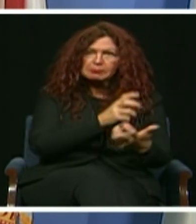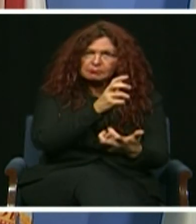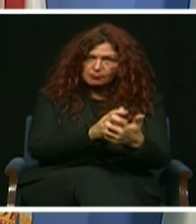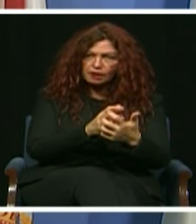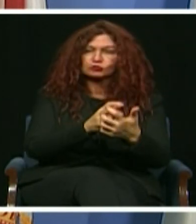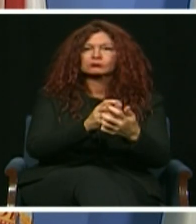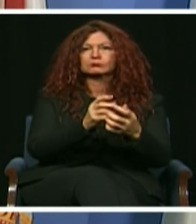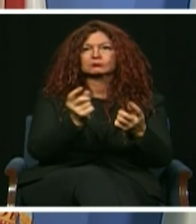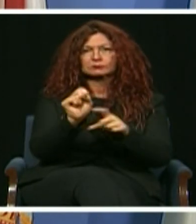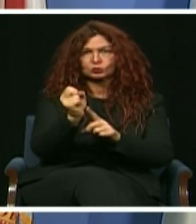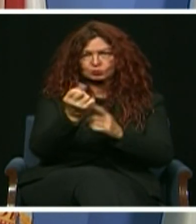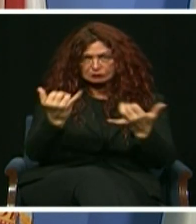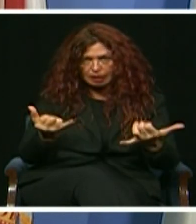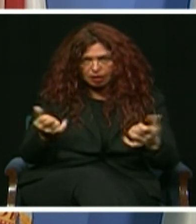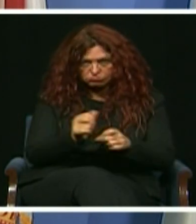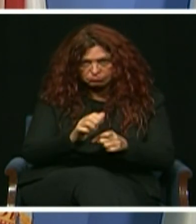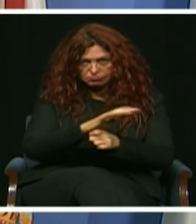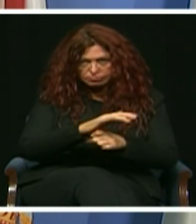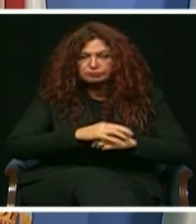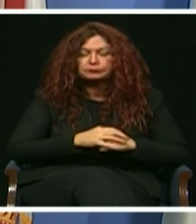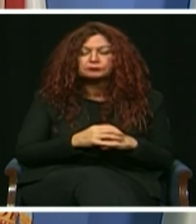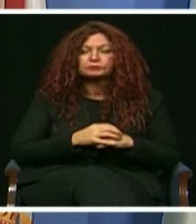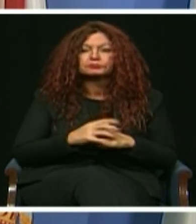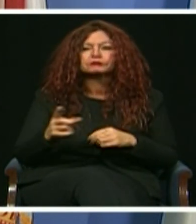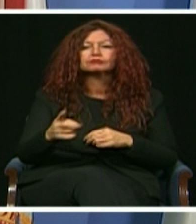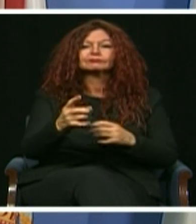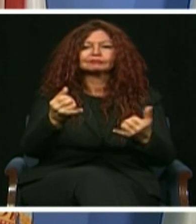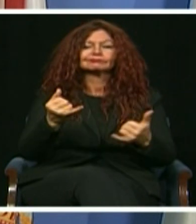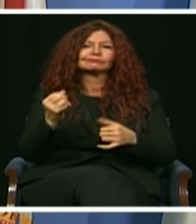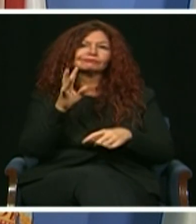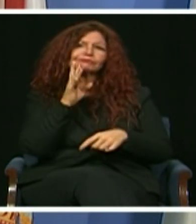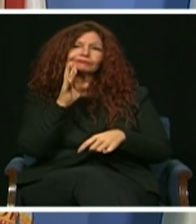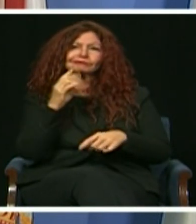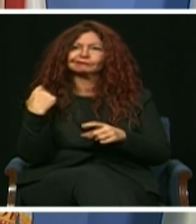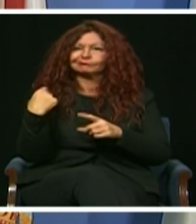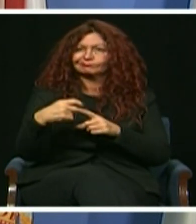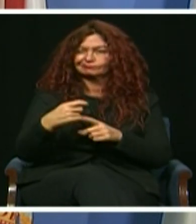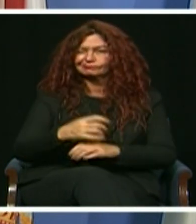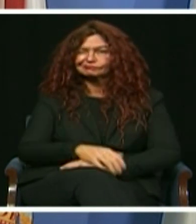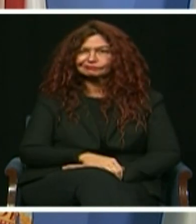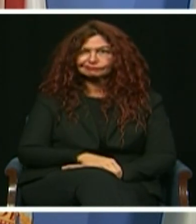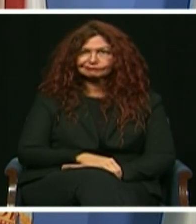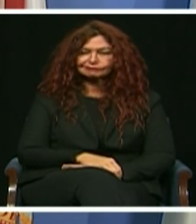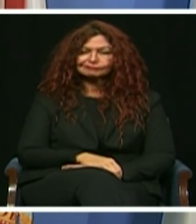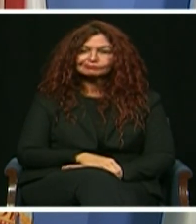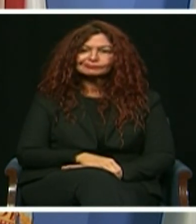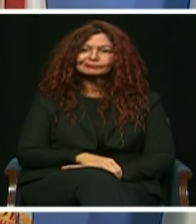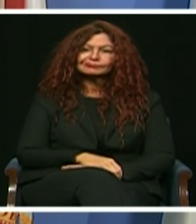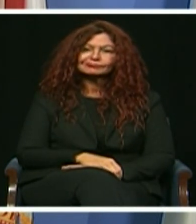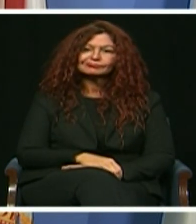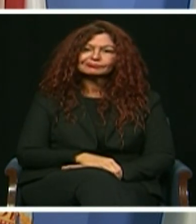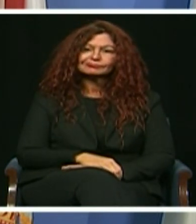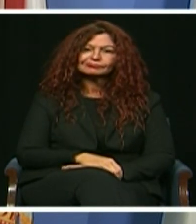,000 servidores públicos de la Fuerza Laboral del Condado asumieron nuevos roles con